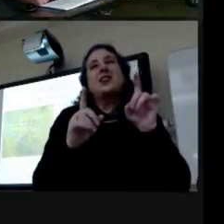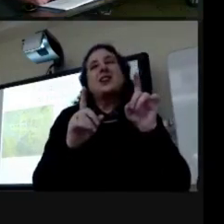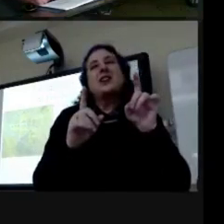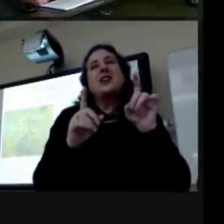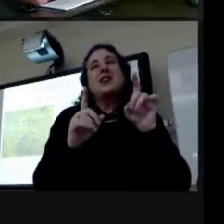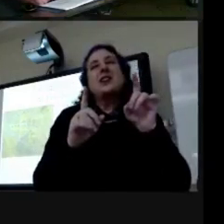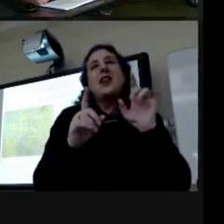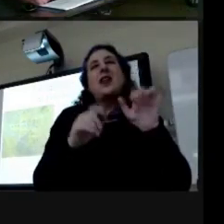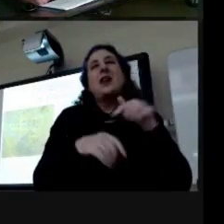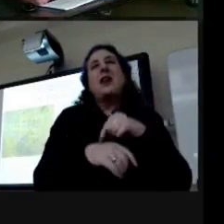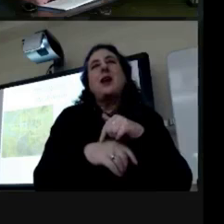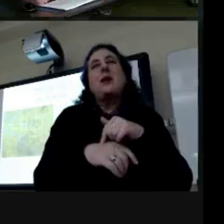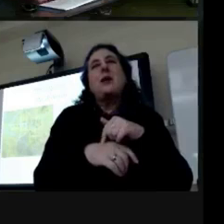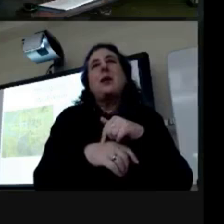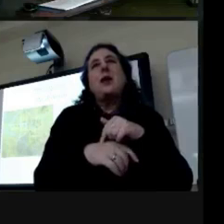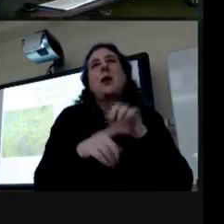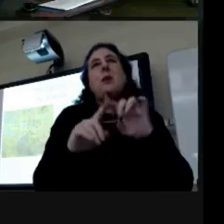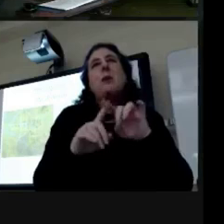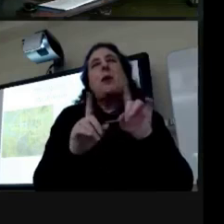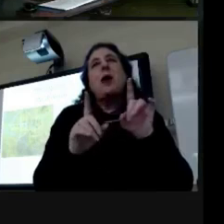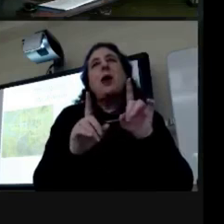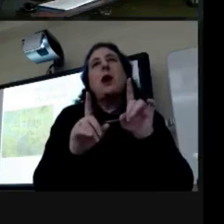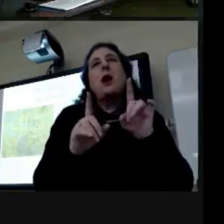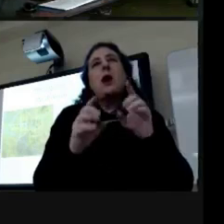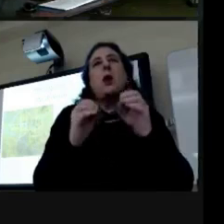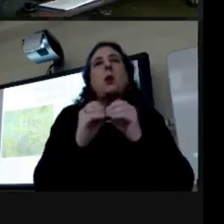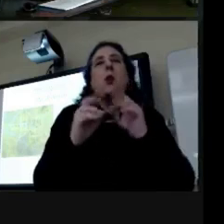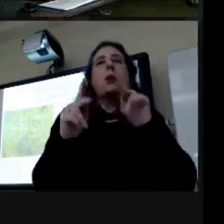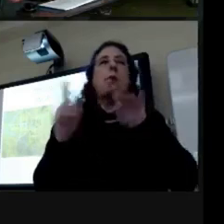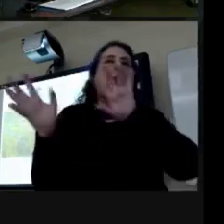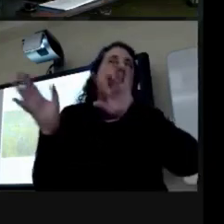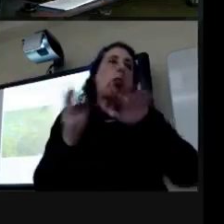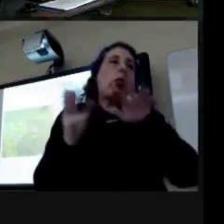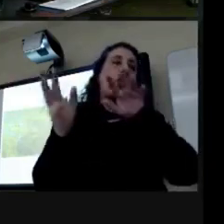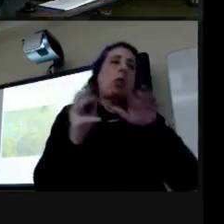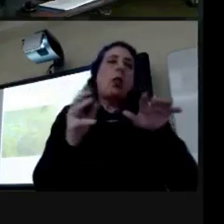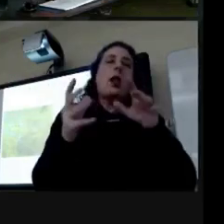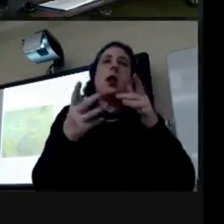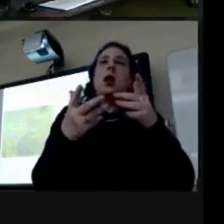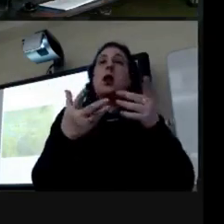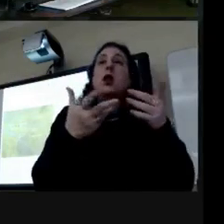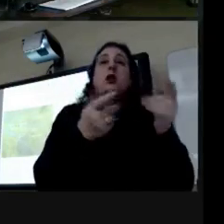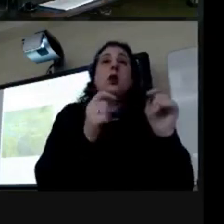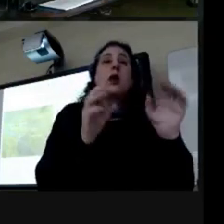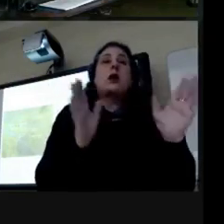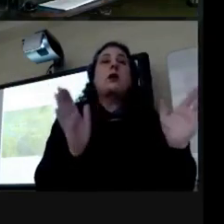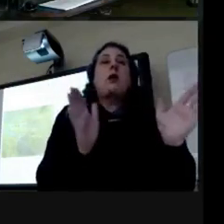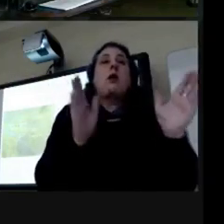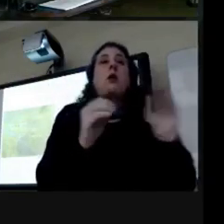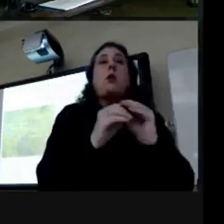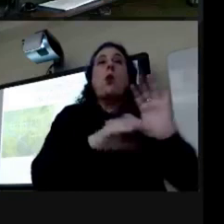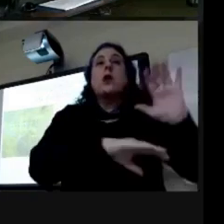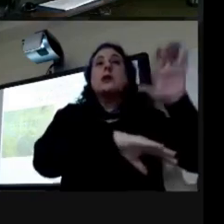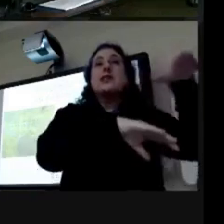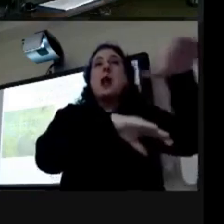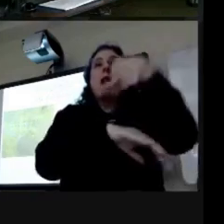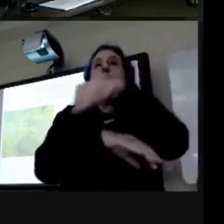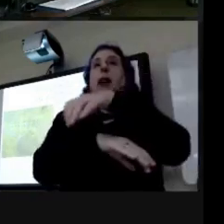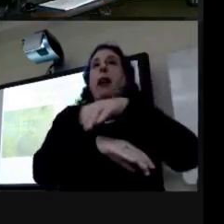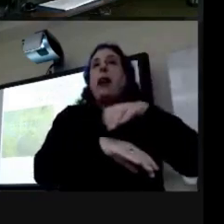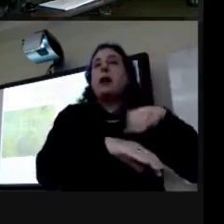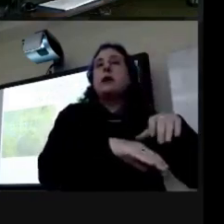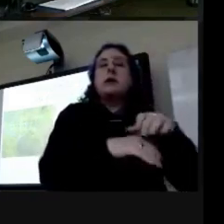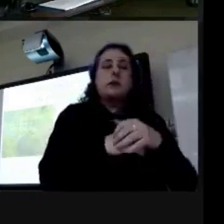but as more people came to the area they tried to spur more settlement so these